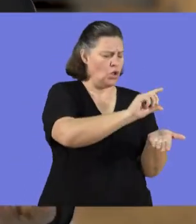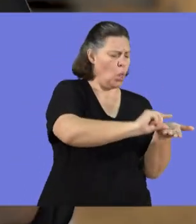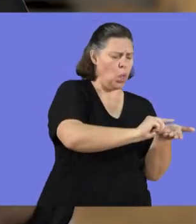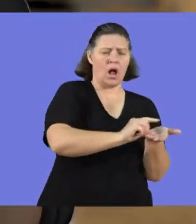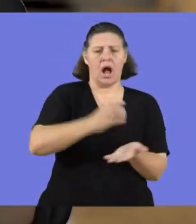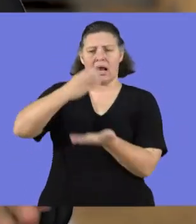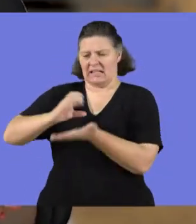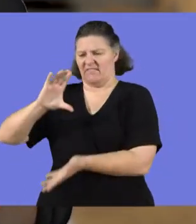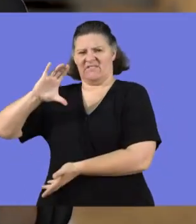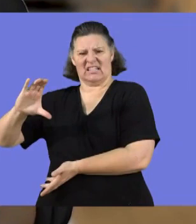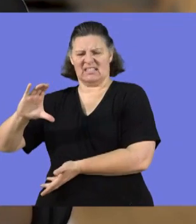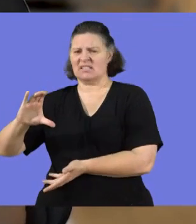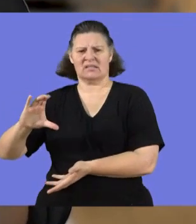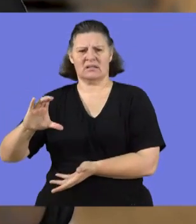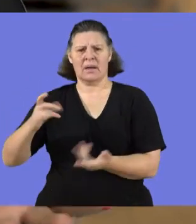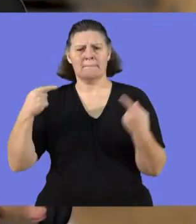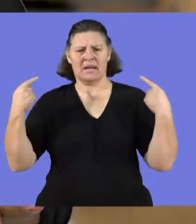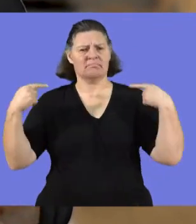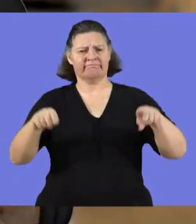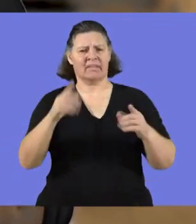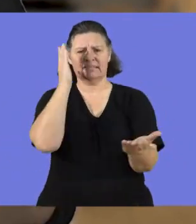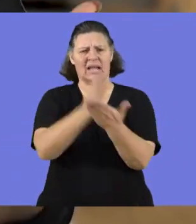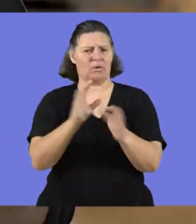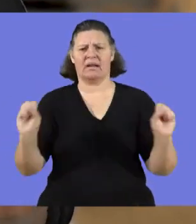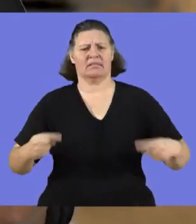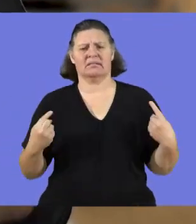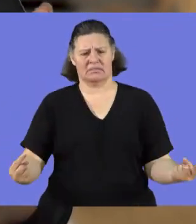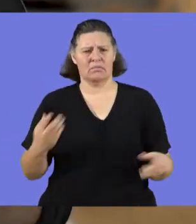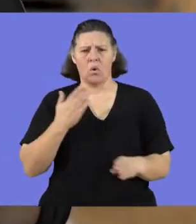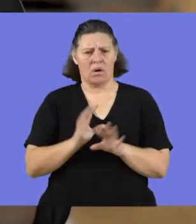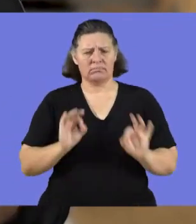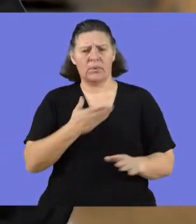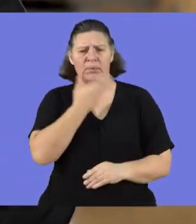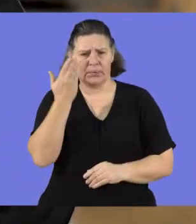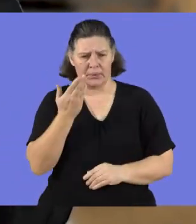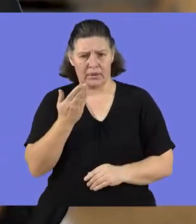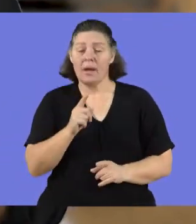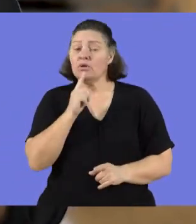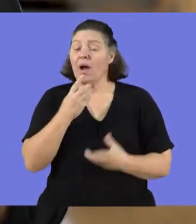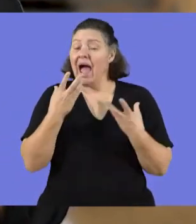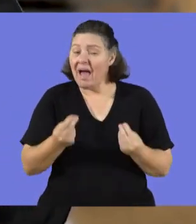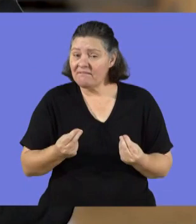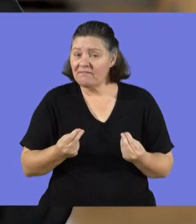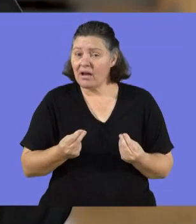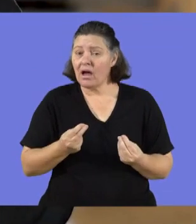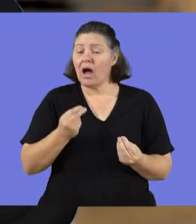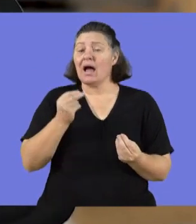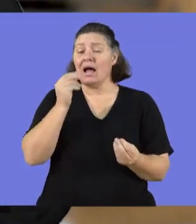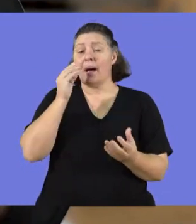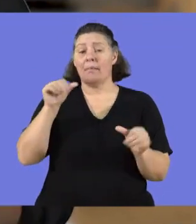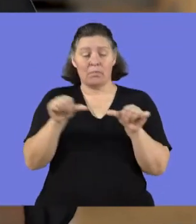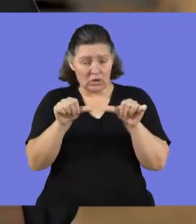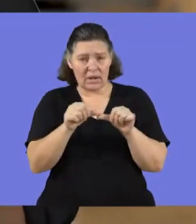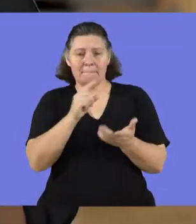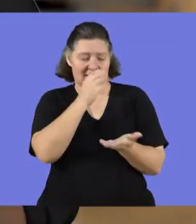you're not using the same glass, the comparison will not be fair. For us to say it is proportion, we need to have